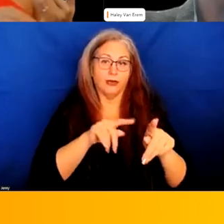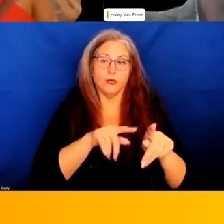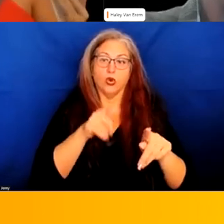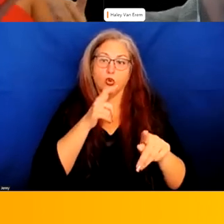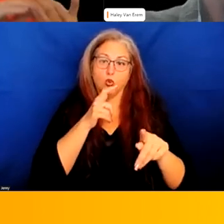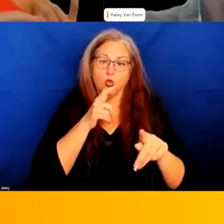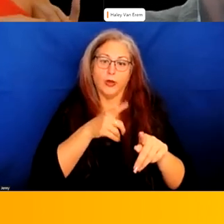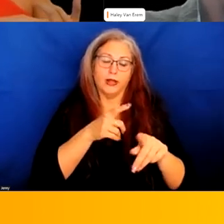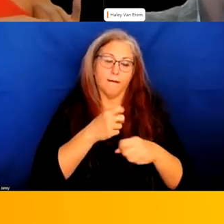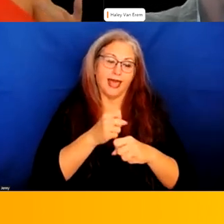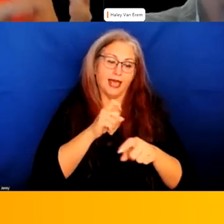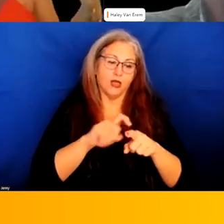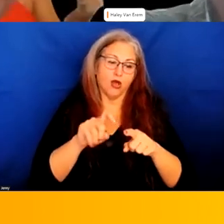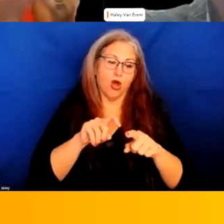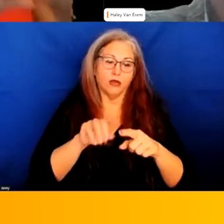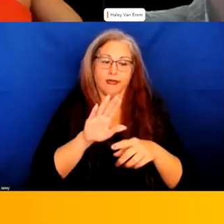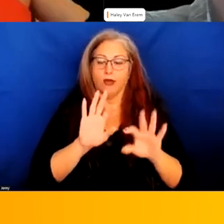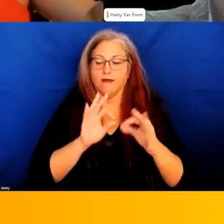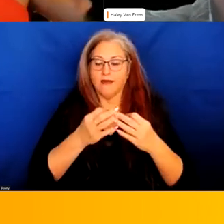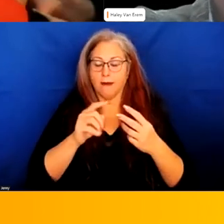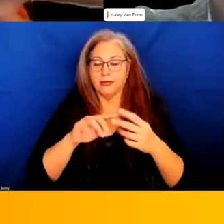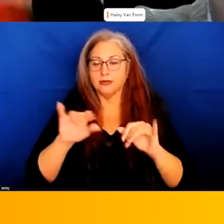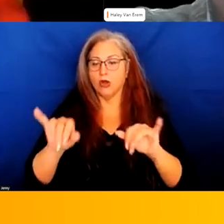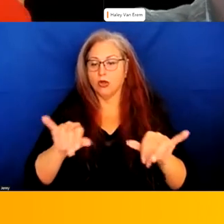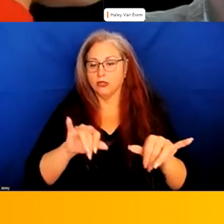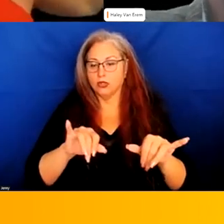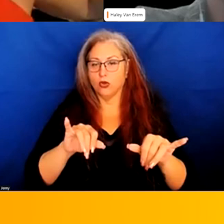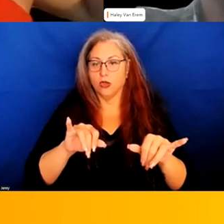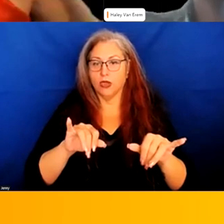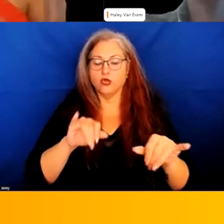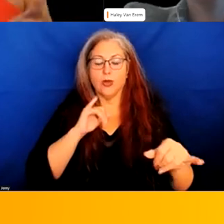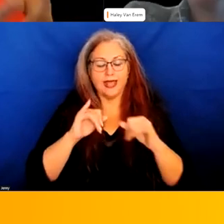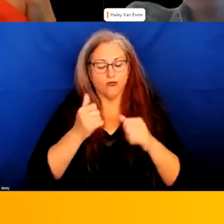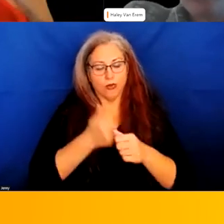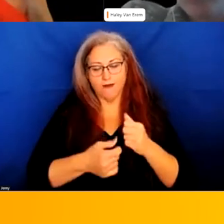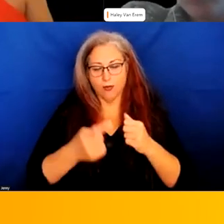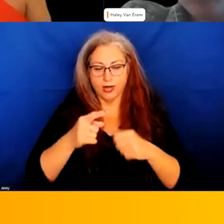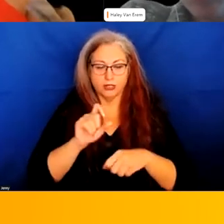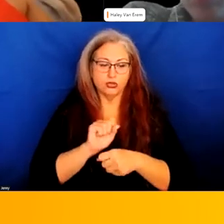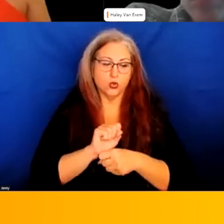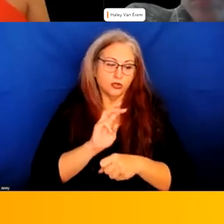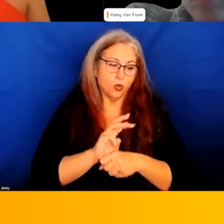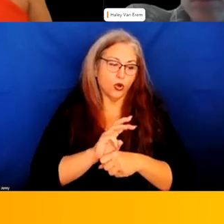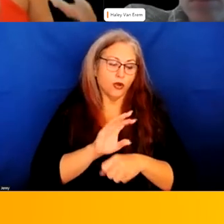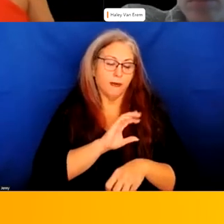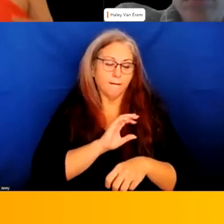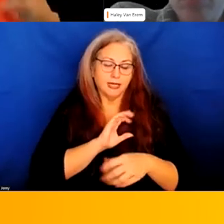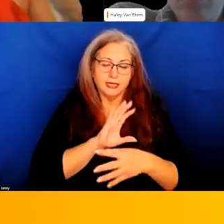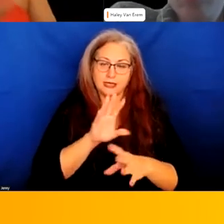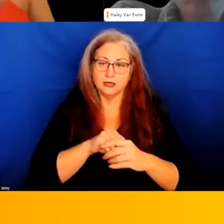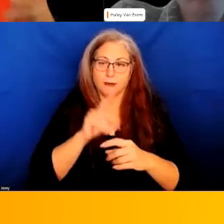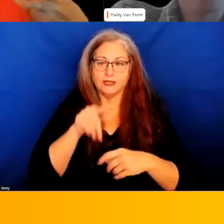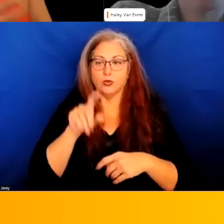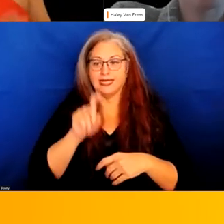making those calls the families as well as you interview everyone the social workers the police because you